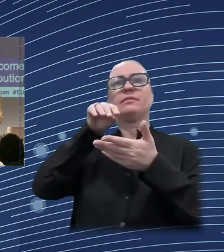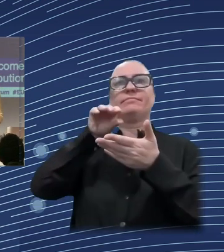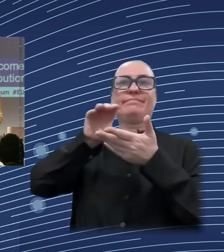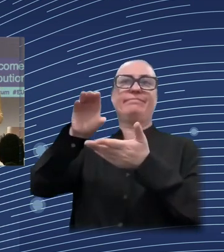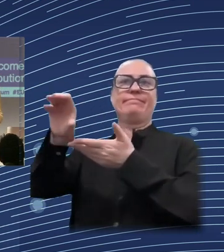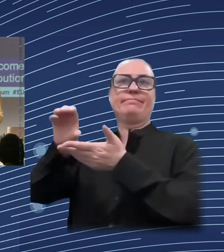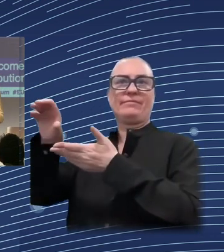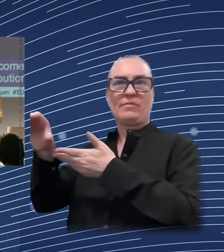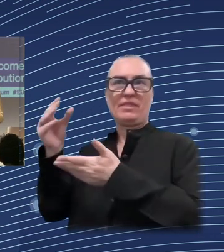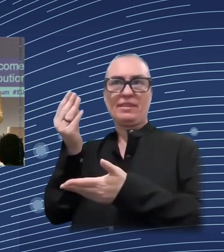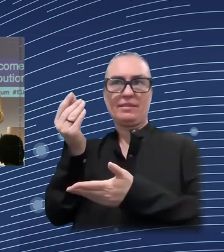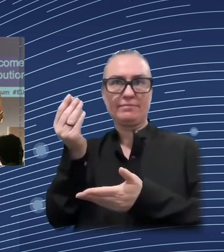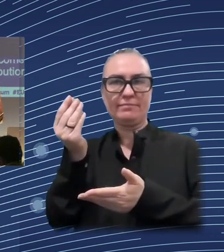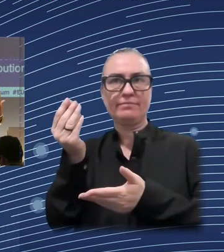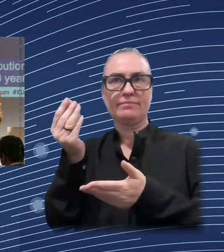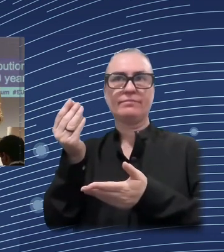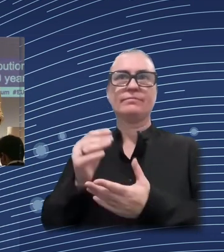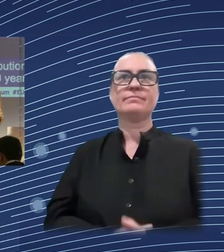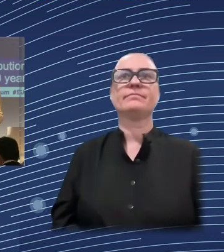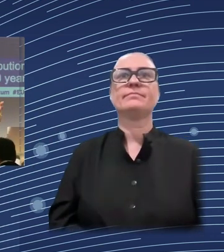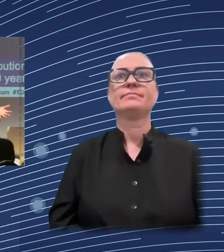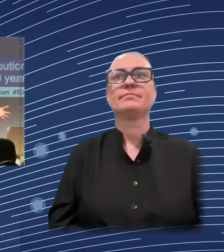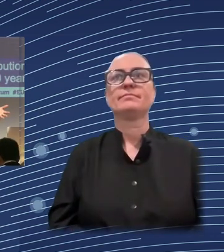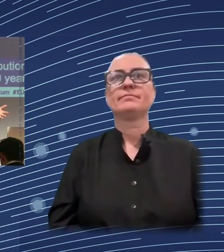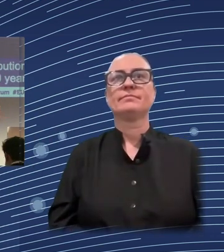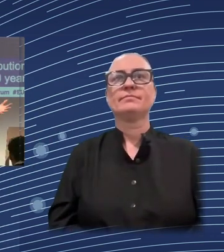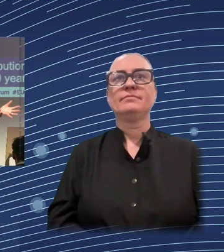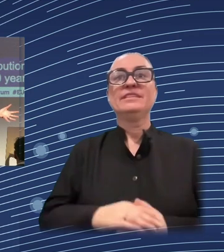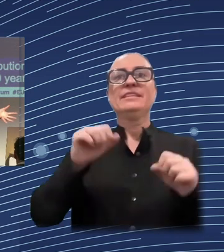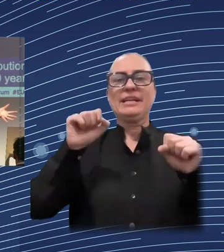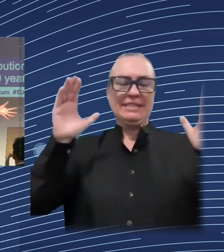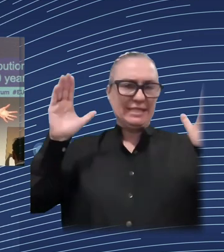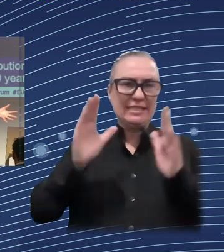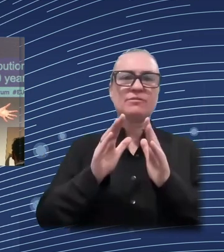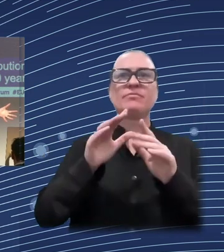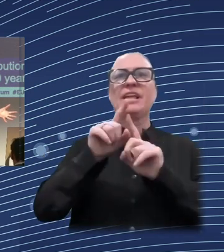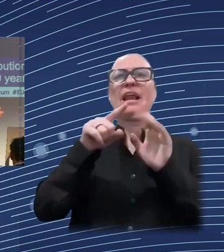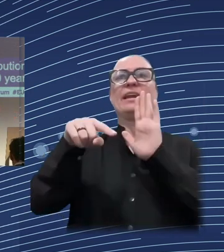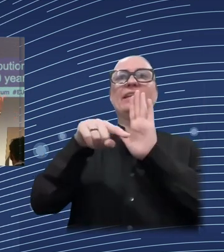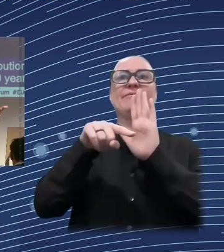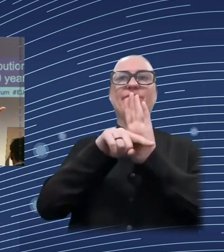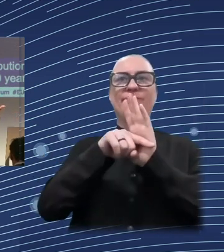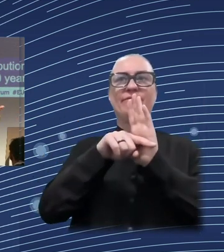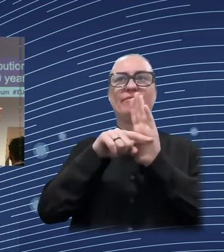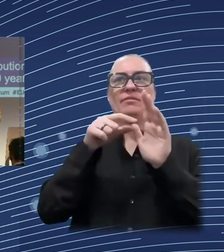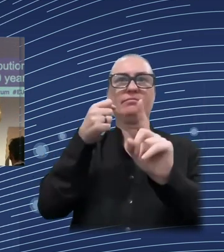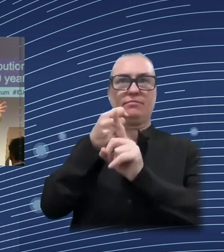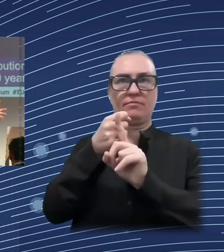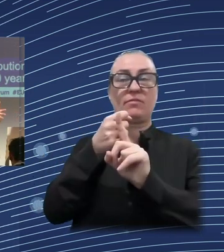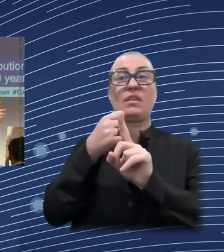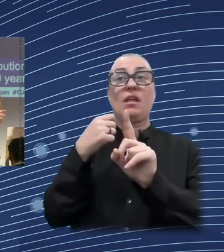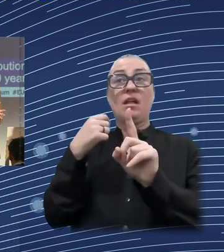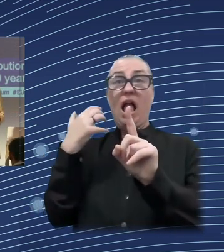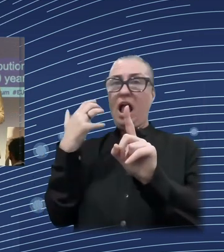30 years in Ireland and in various forms. So since 2020, it's actually based on the Euromod platform, which is very helpful for